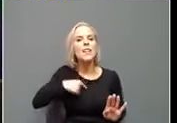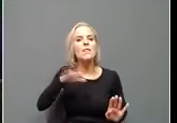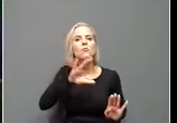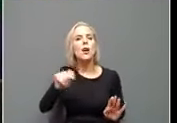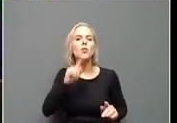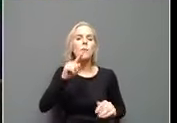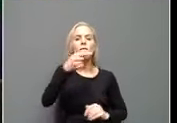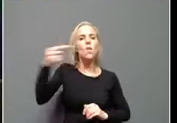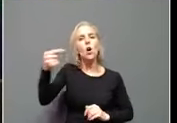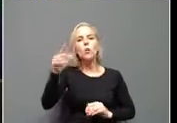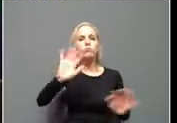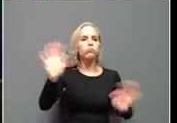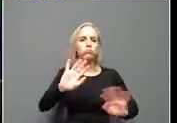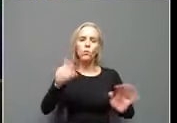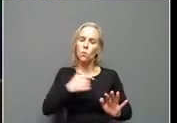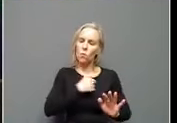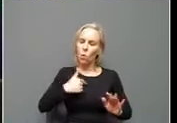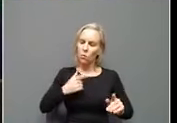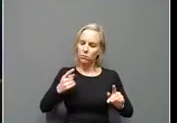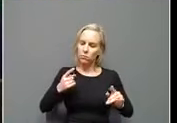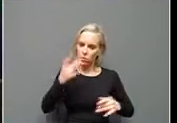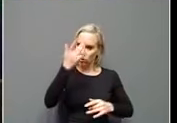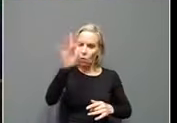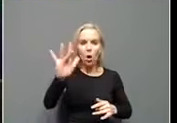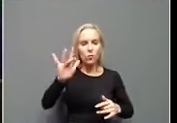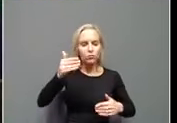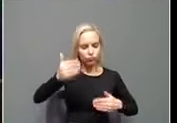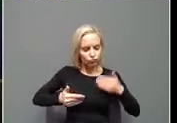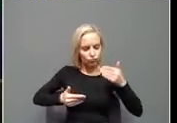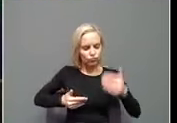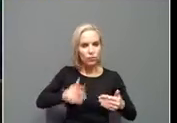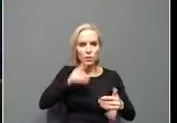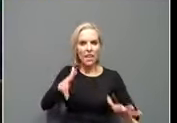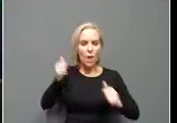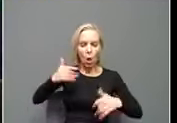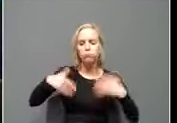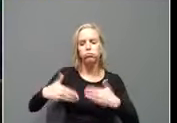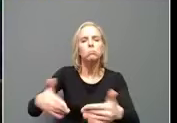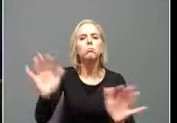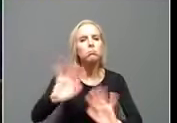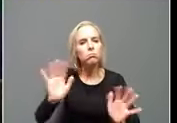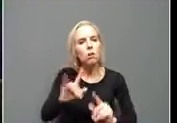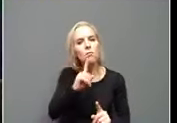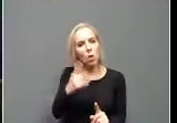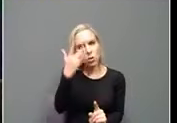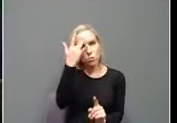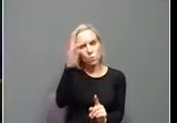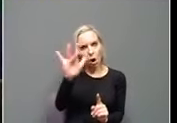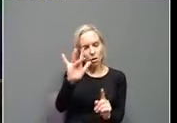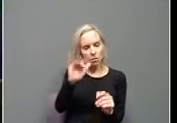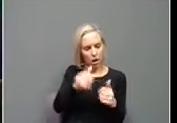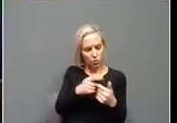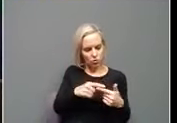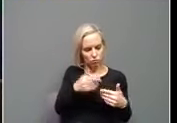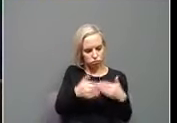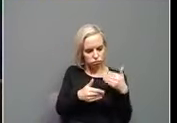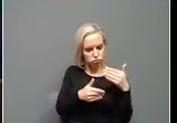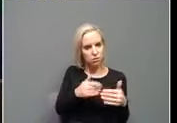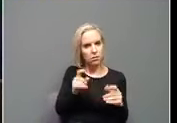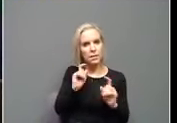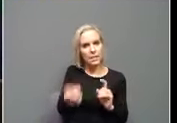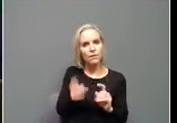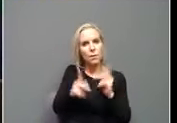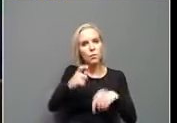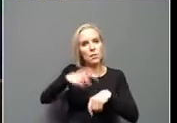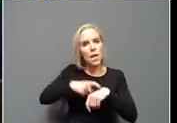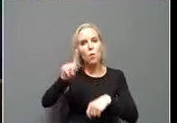have always been, uh, smart, not the fastest, but the smartest. And we've given people time. We've told them where we're